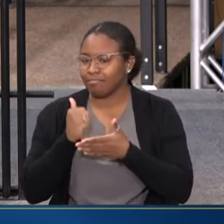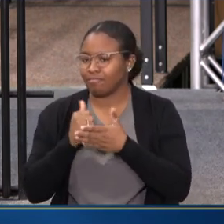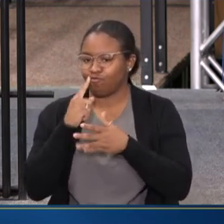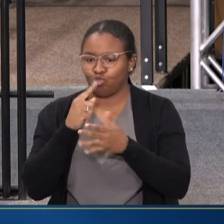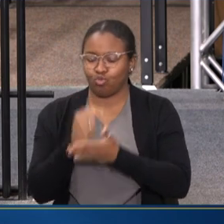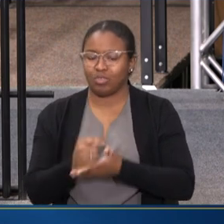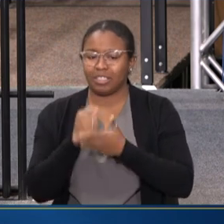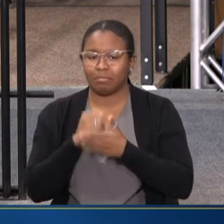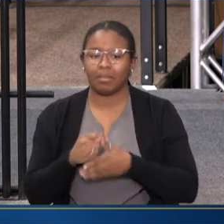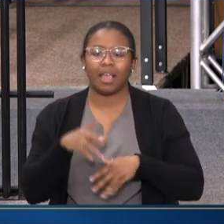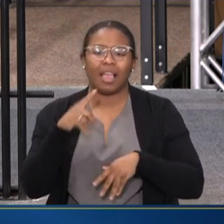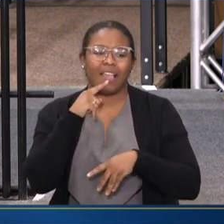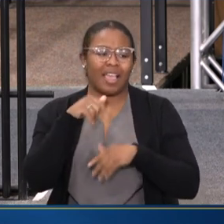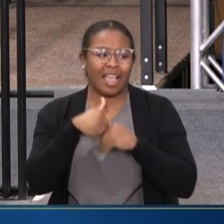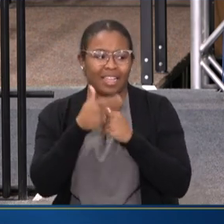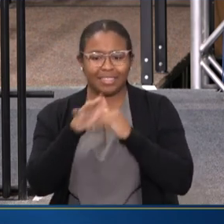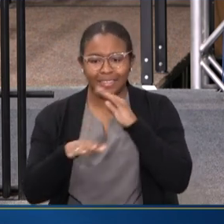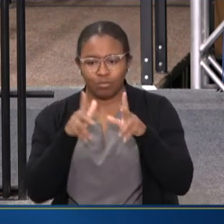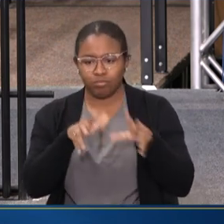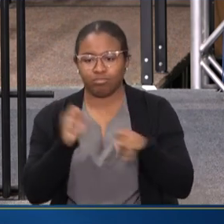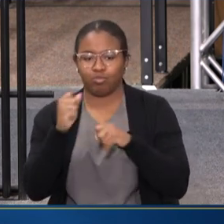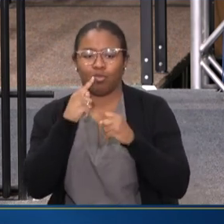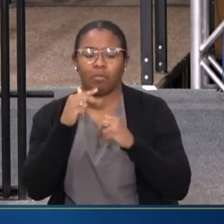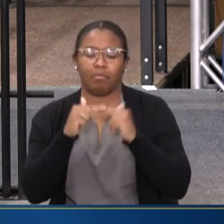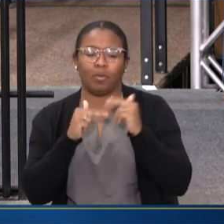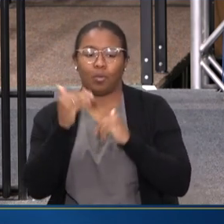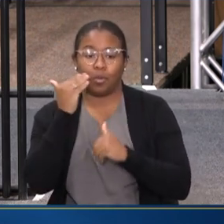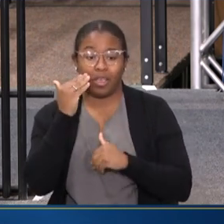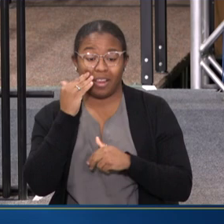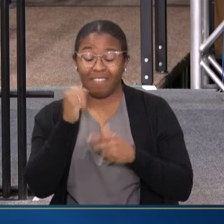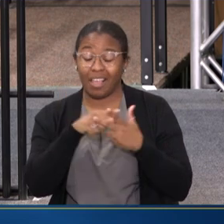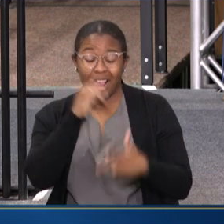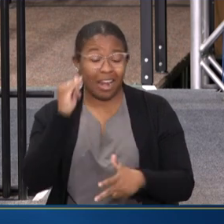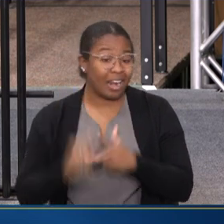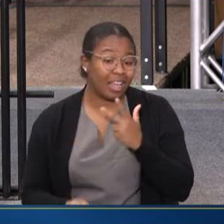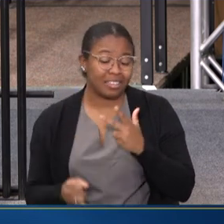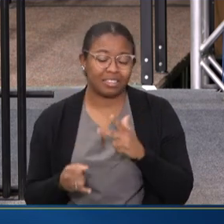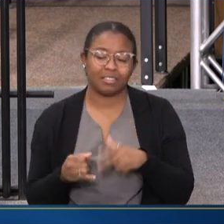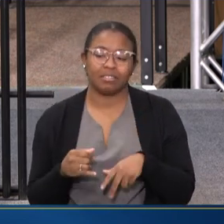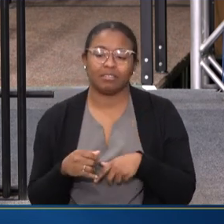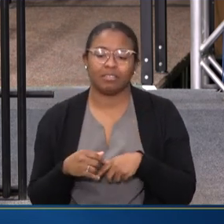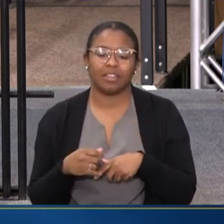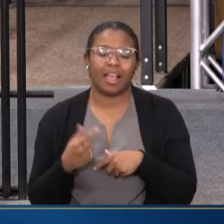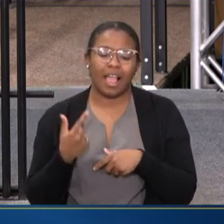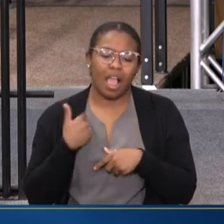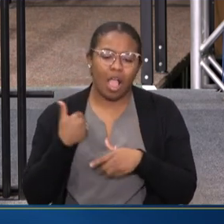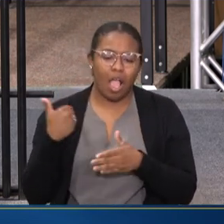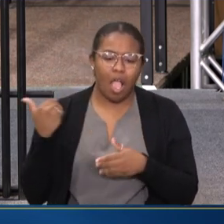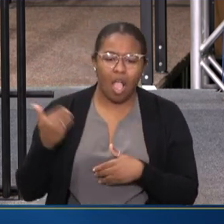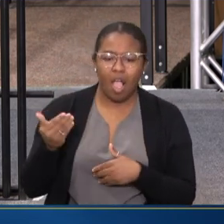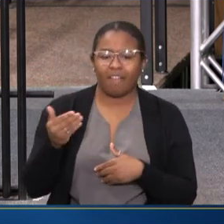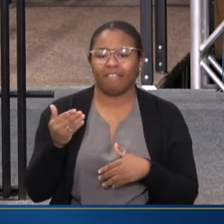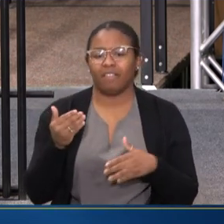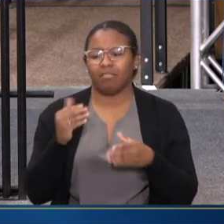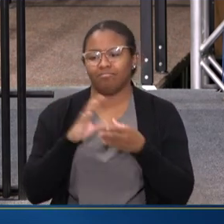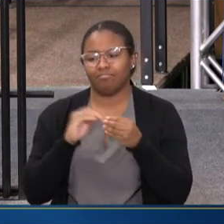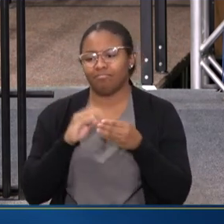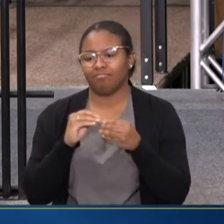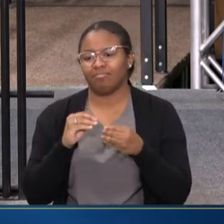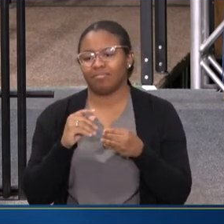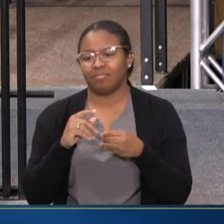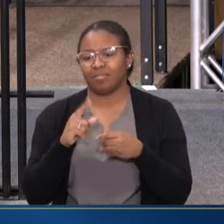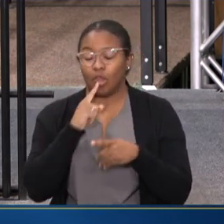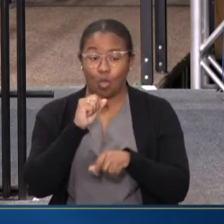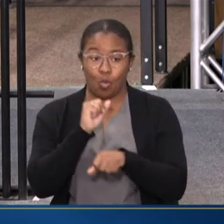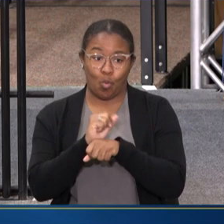STEPS WE CAN TAKE TO BUILD AWARENESS. AND THEN ONE FINAL INITIATIVE THAT I OFTEN TALK ABOUT AND I THINK IS IMPORTANT IS